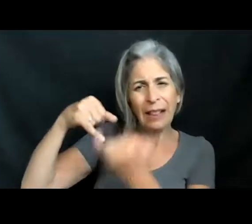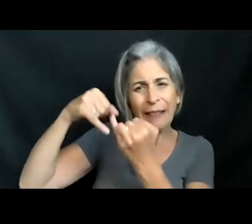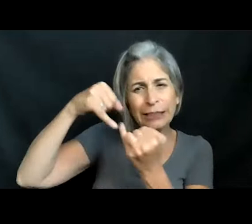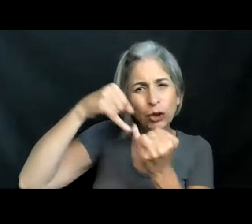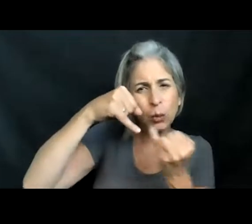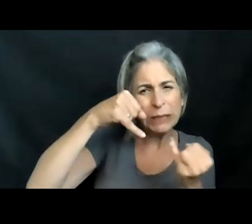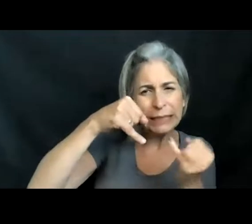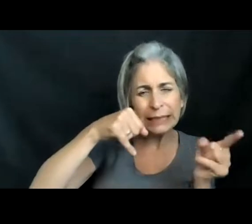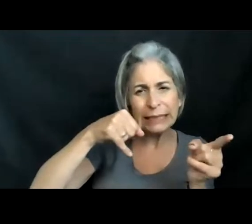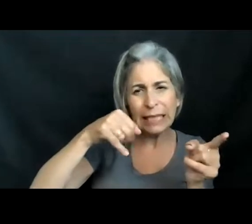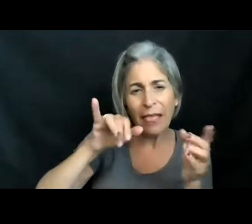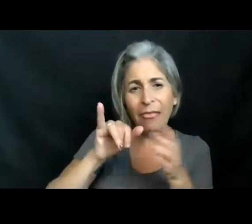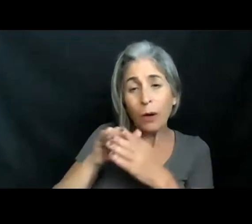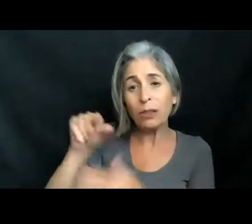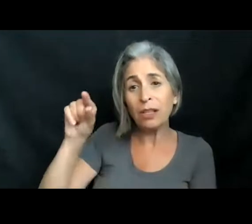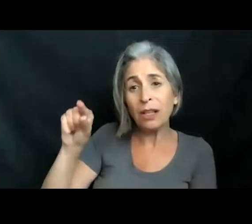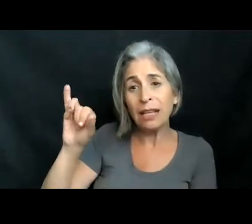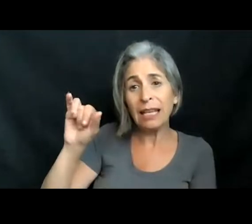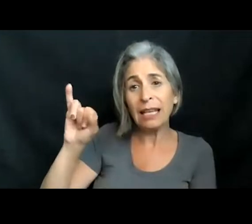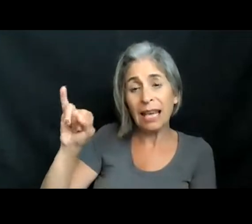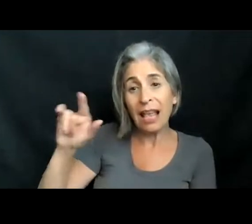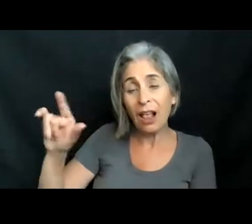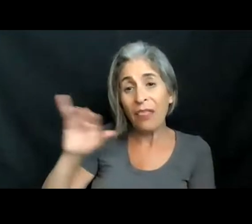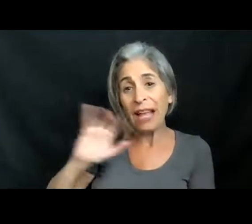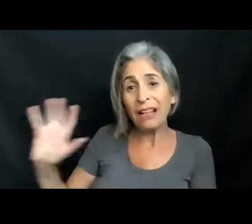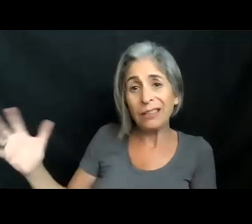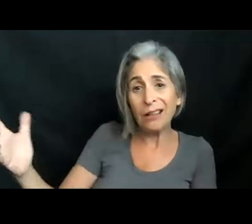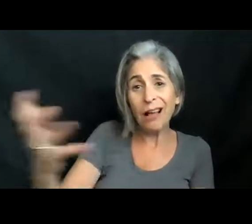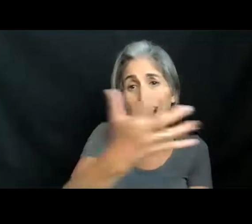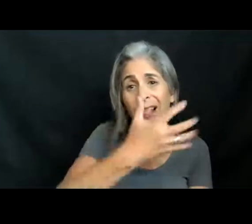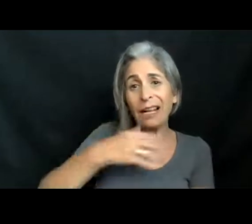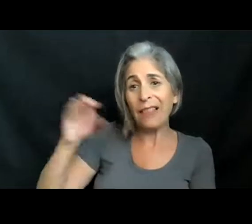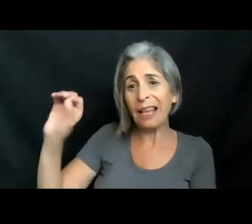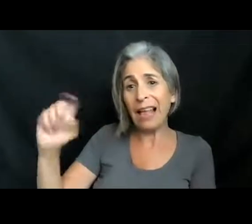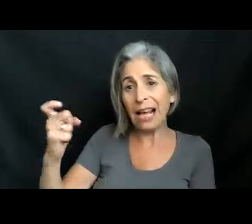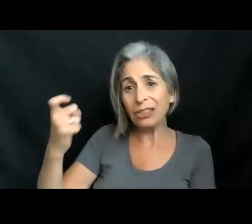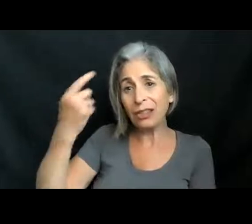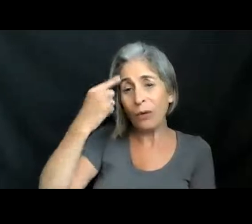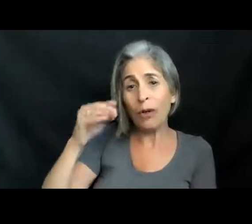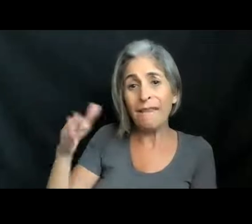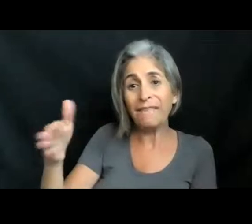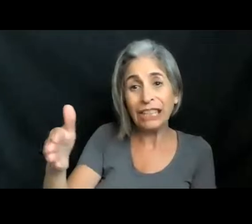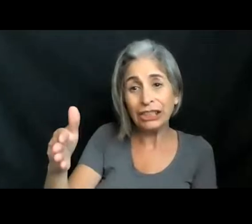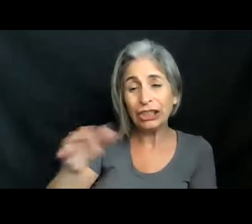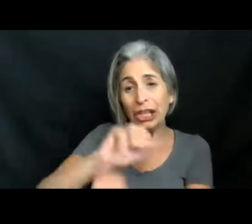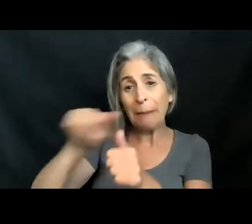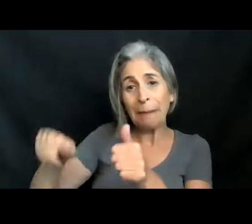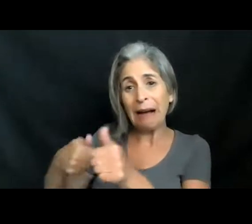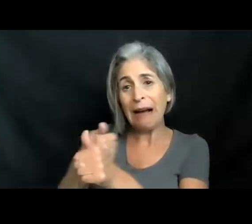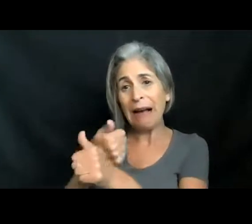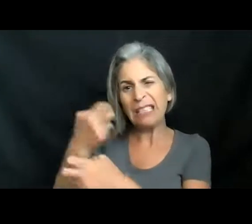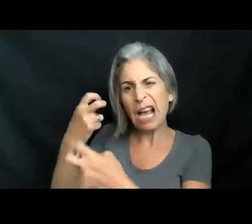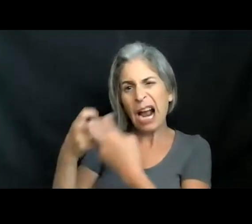there. And those are the actual gills. That is what is collecting the oxygen from the water for the fish. then behind them is a very hard